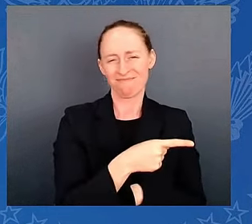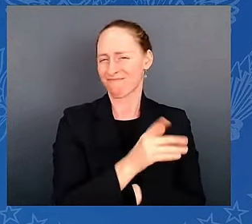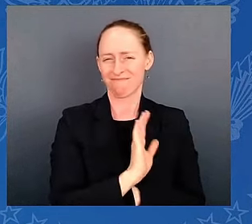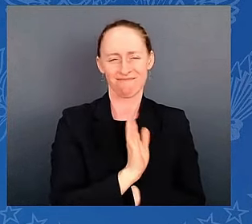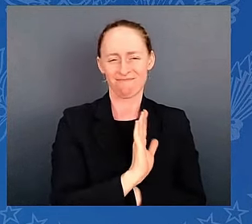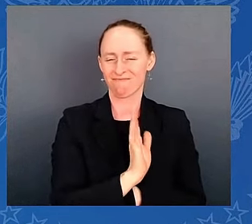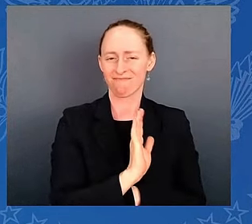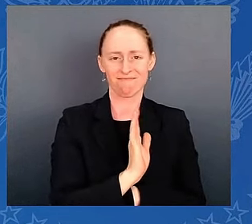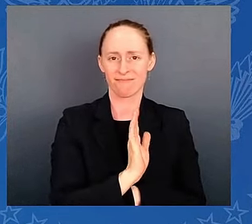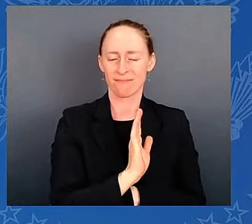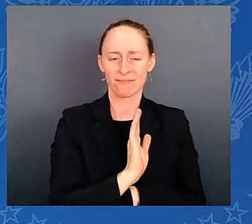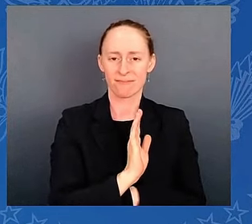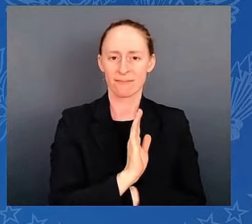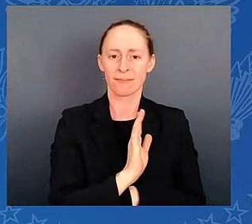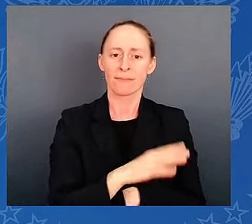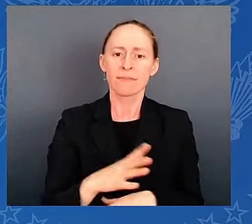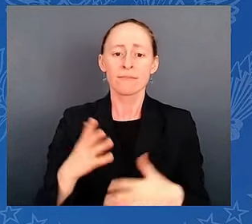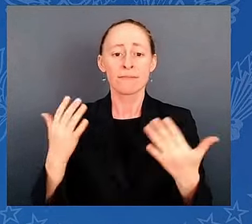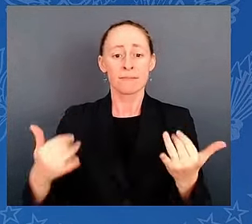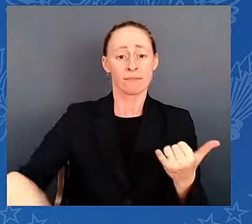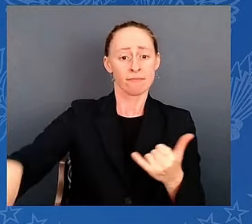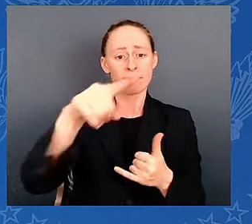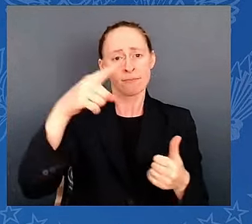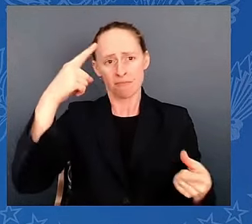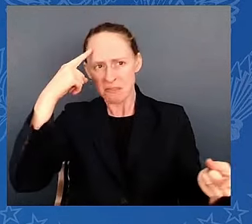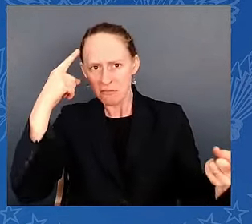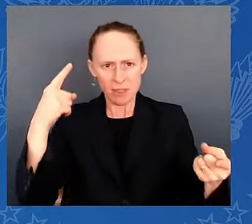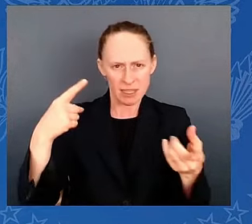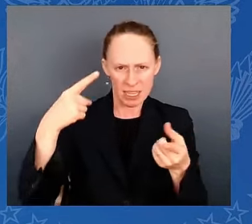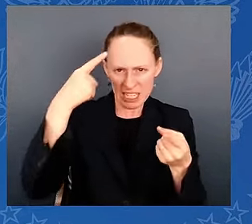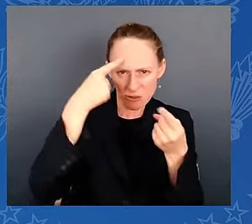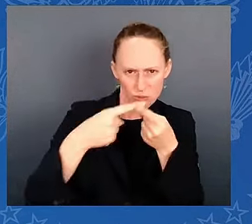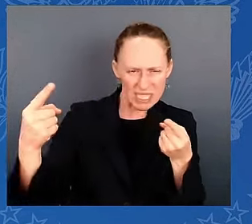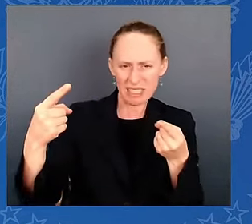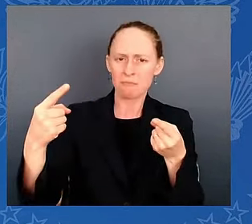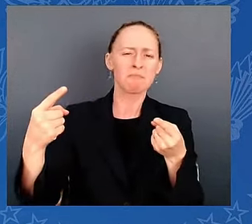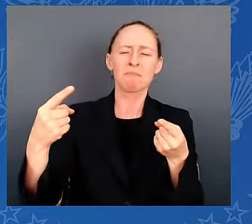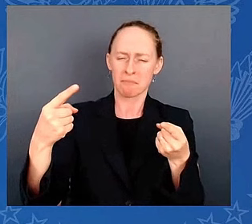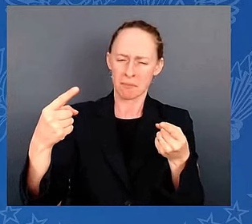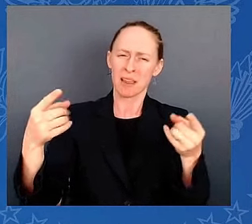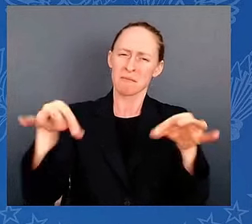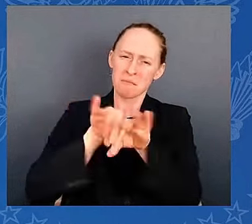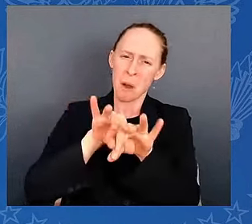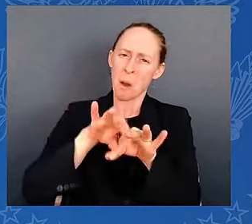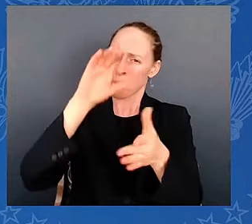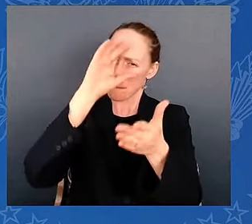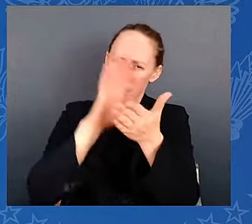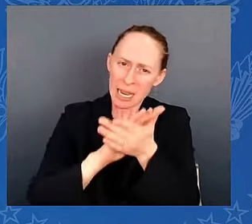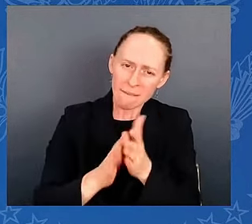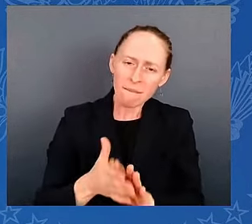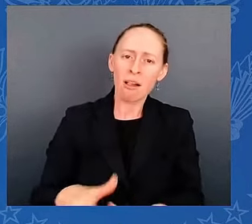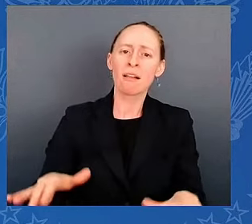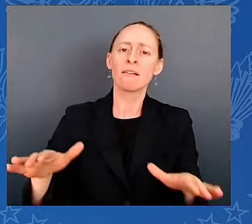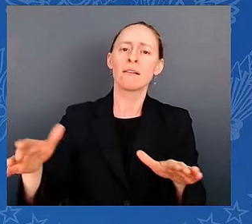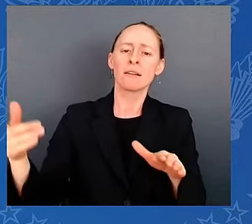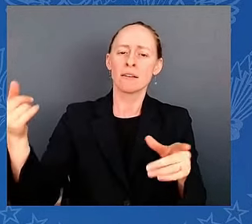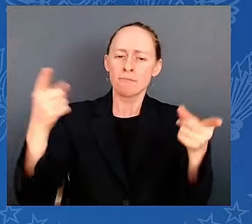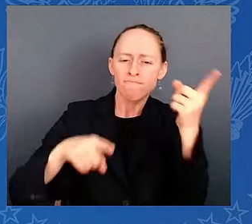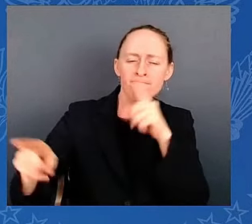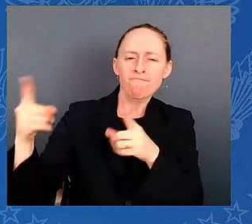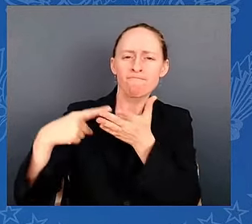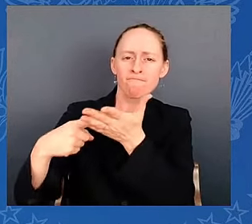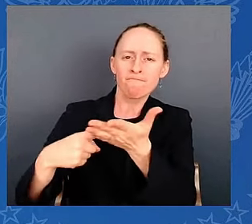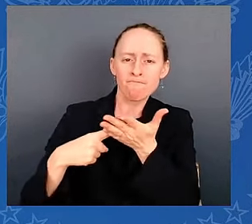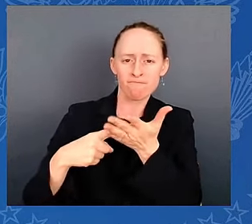resolved peacefully, not through acts of violence. You know, we're blessed to live in the greatest country on earth, and I believe that with every